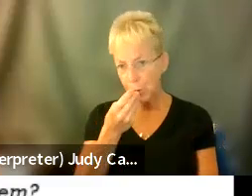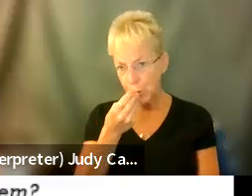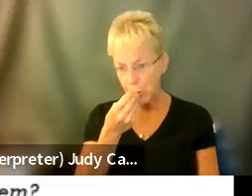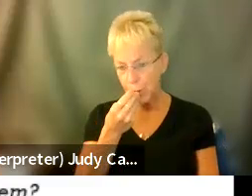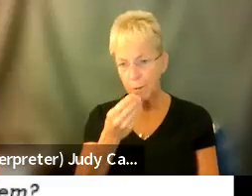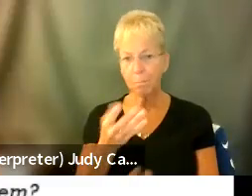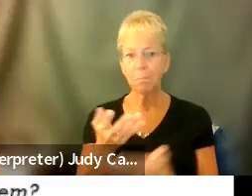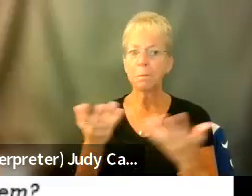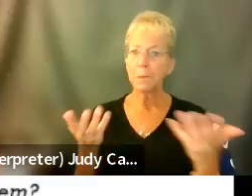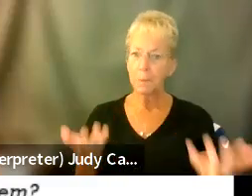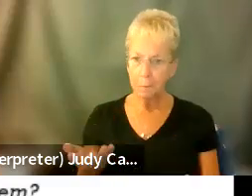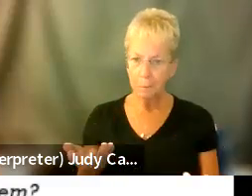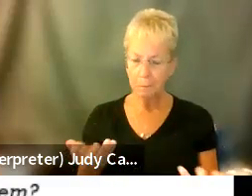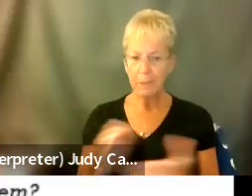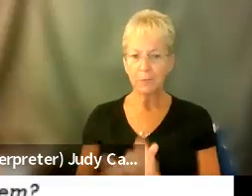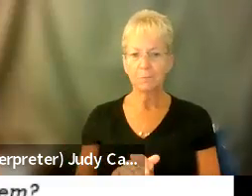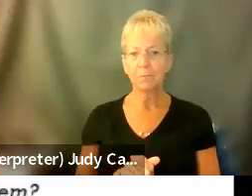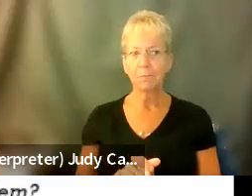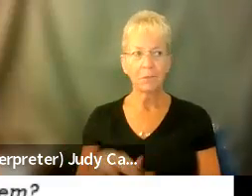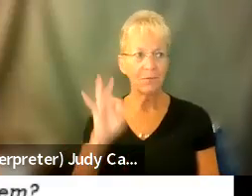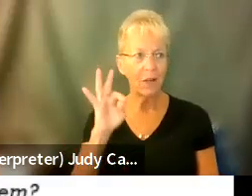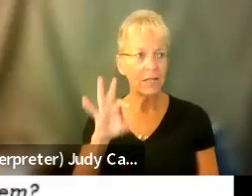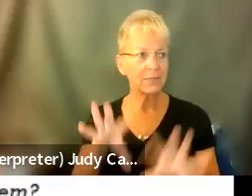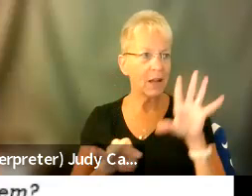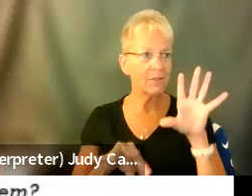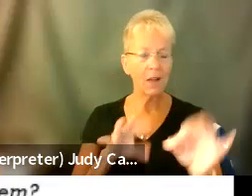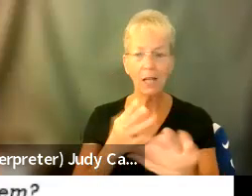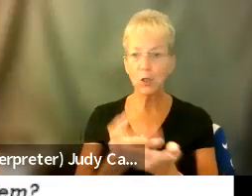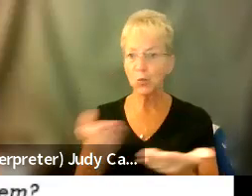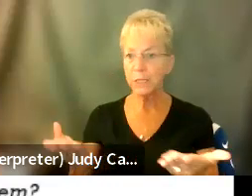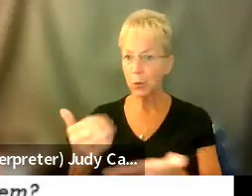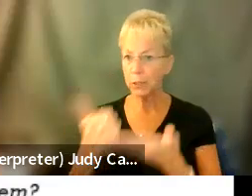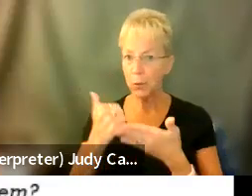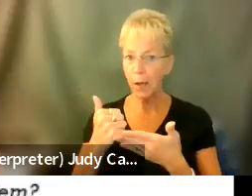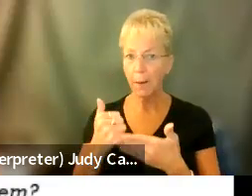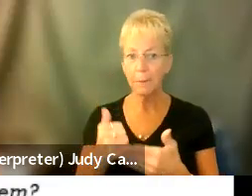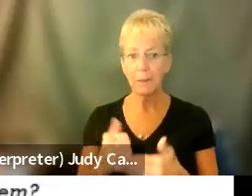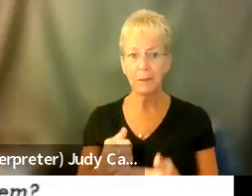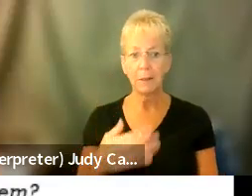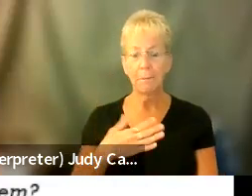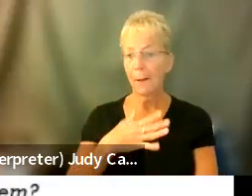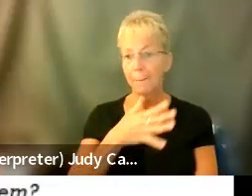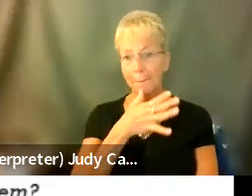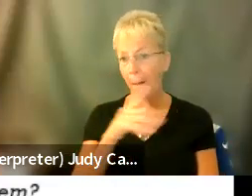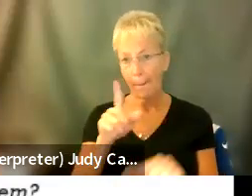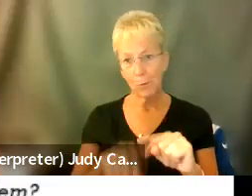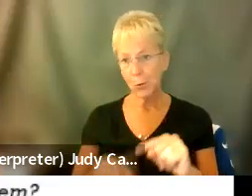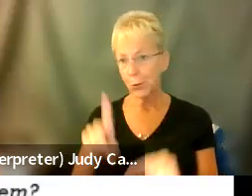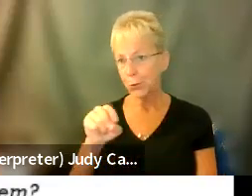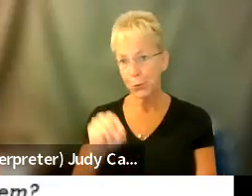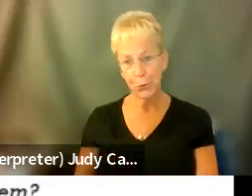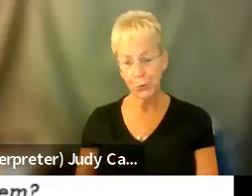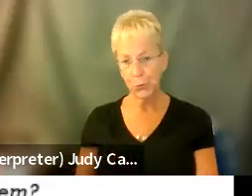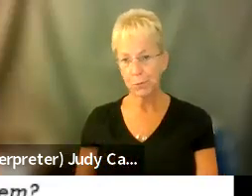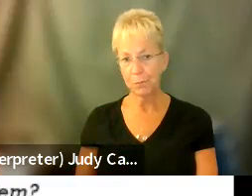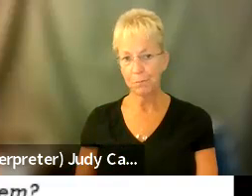and finding those resources was not something my mom could do. And so that